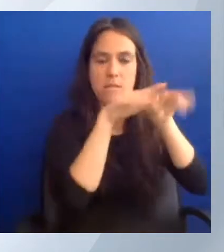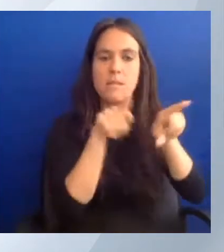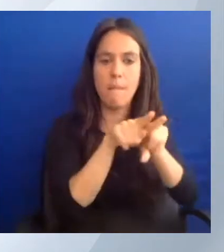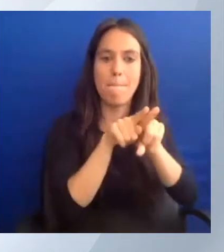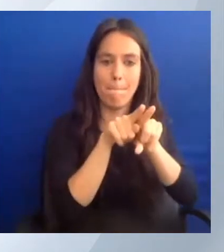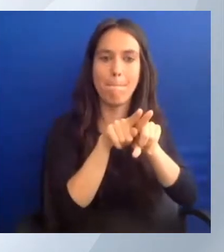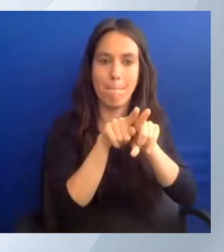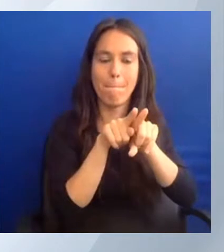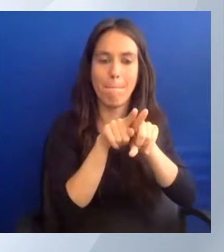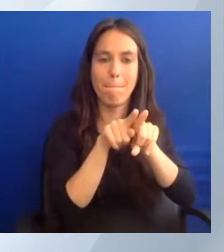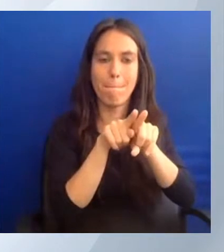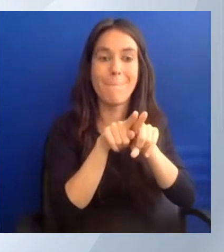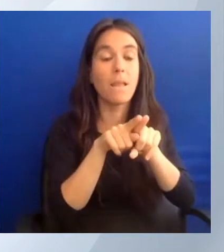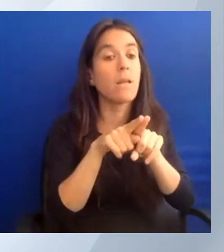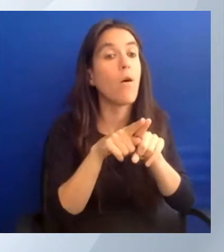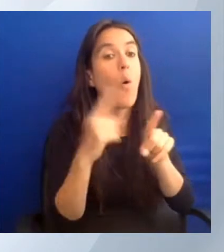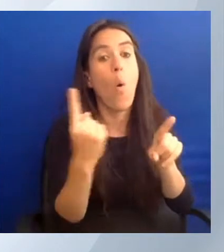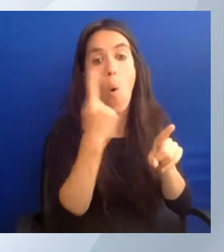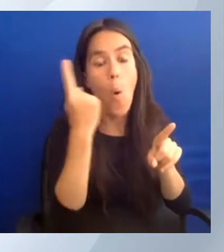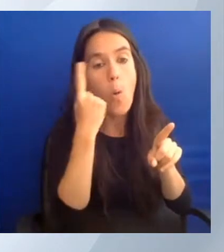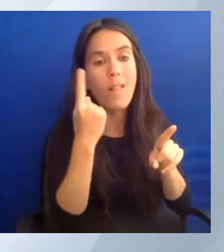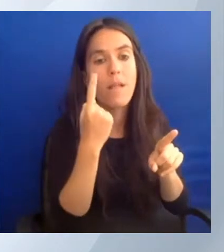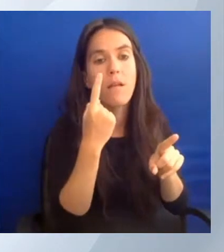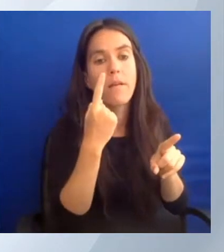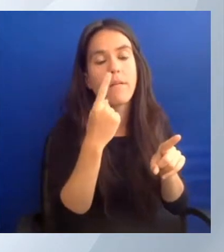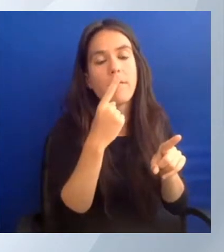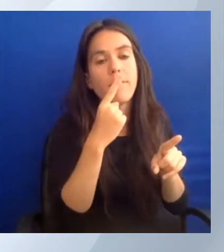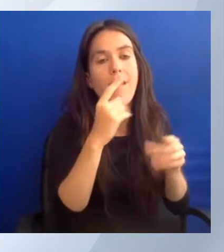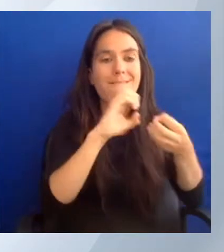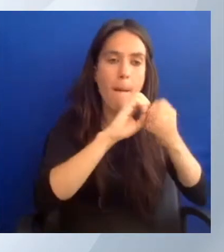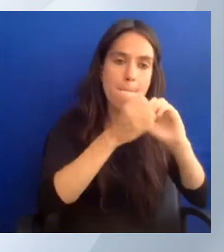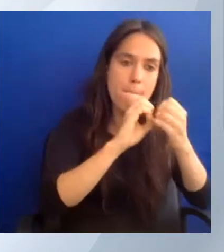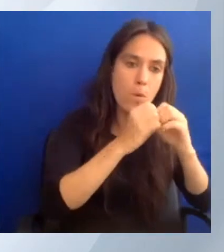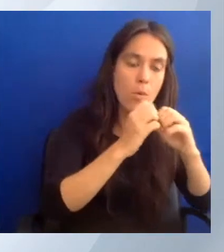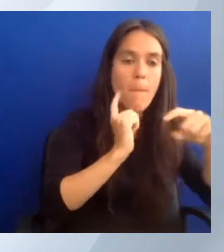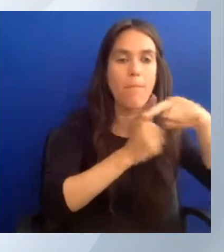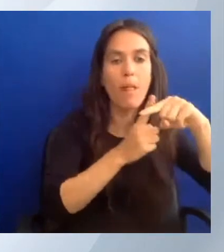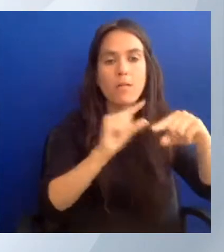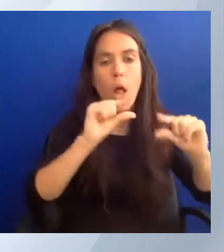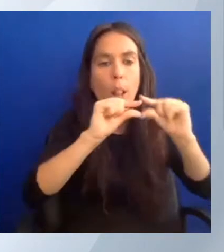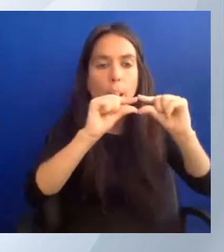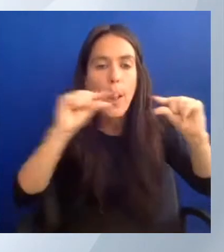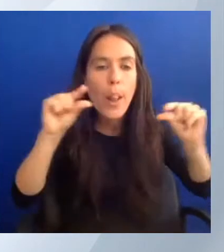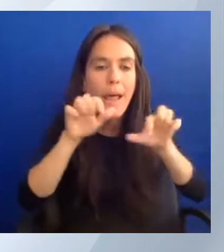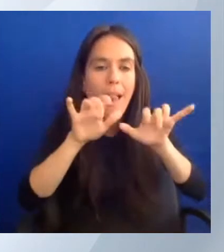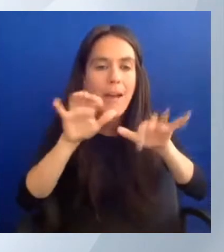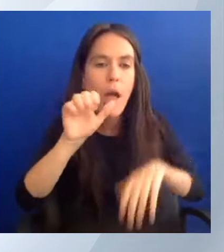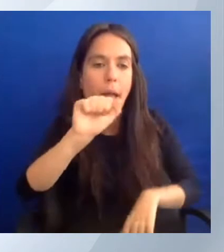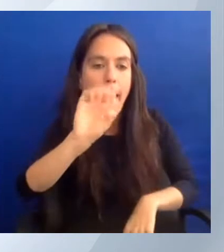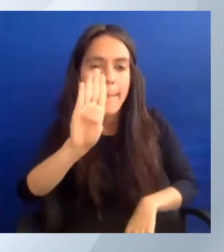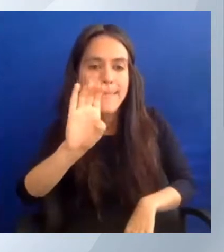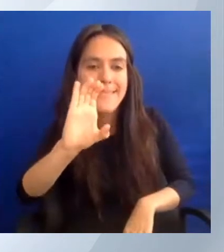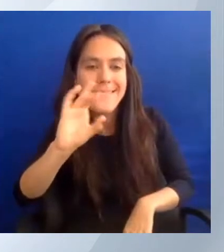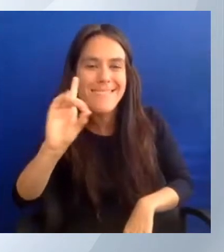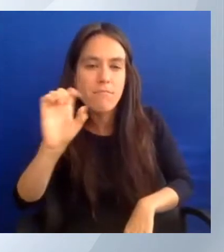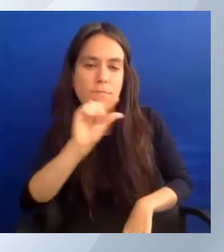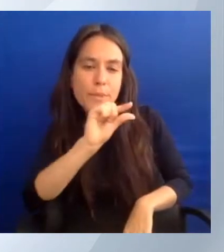numbers and lowercase letters. So you're pretty limited. So I'm guessing this would be a great name.